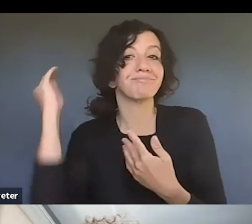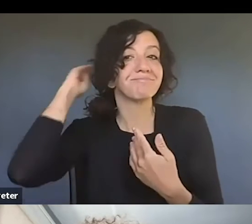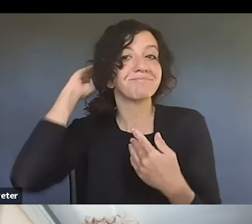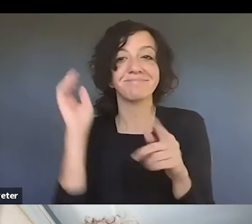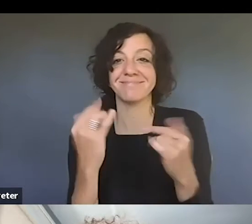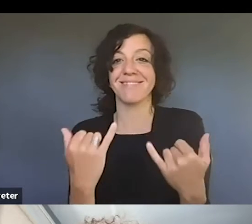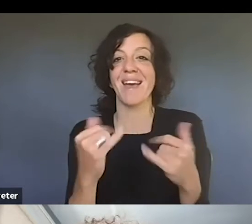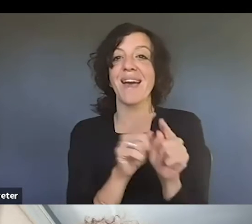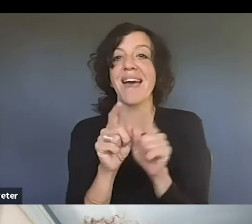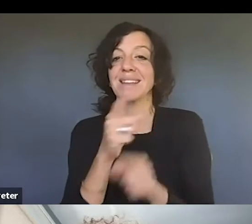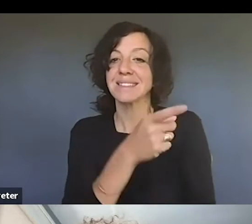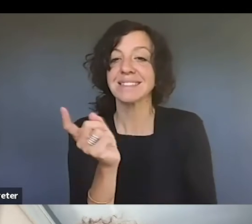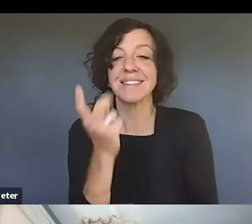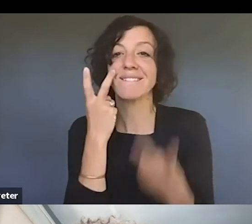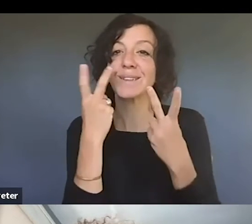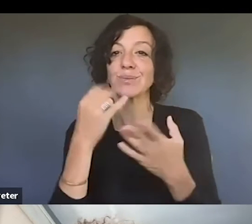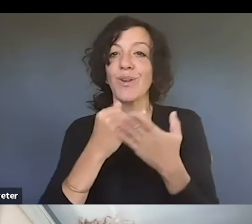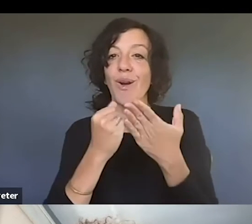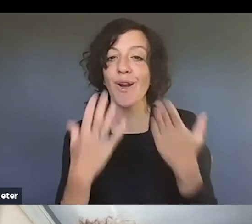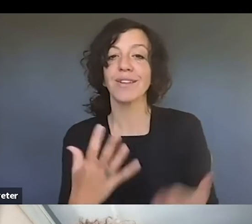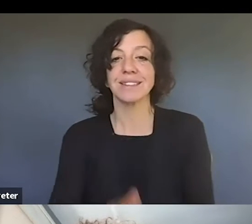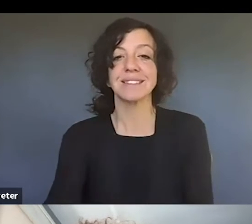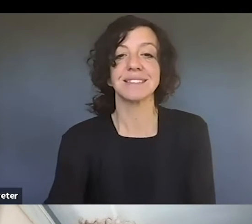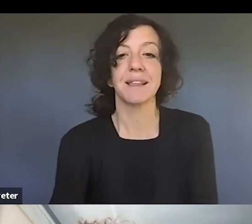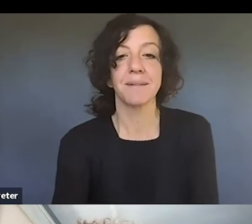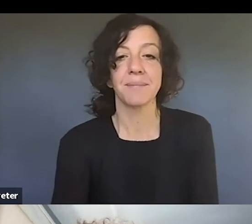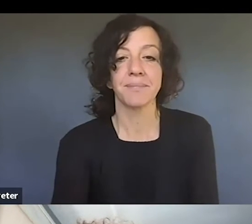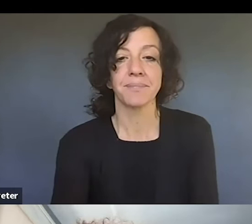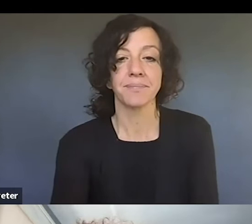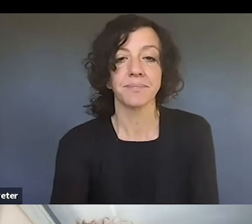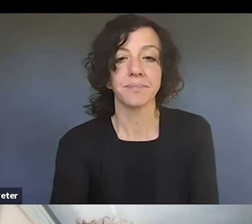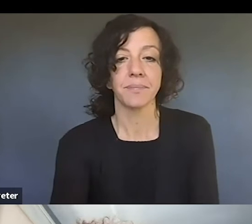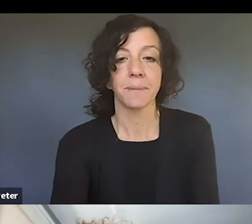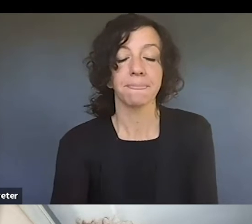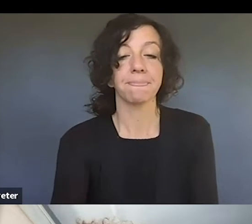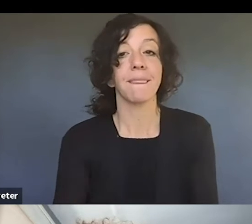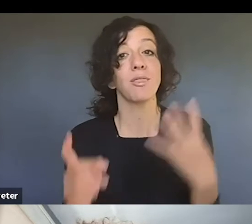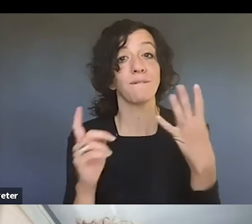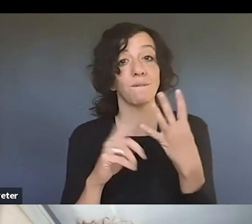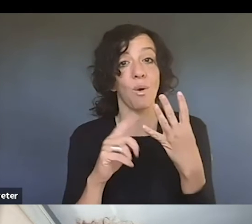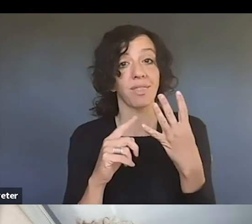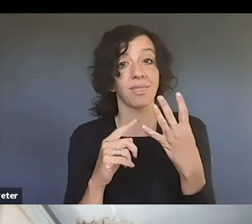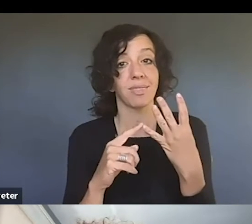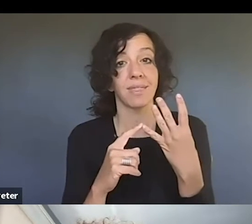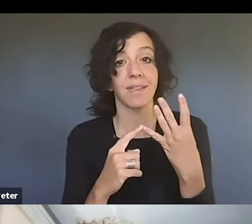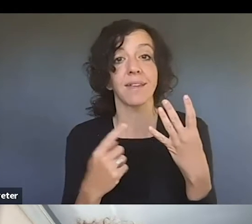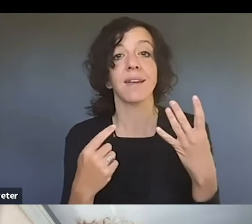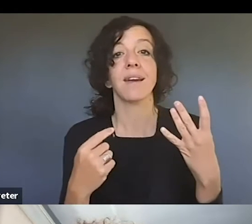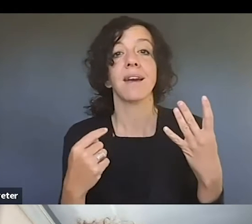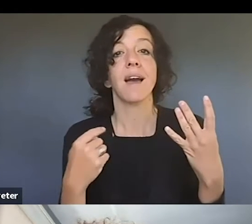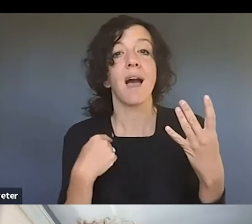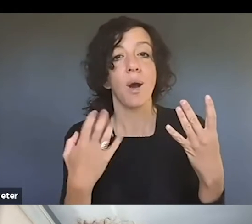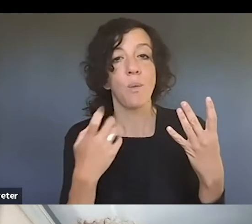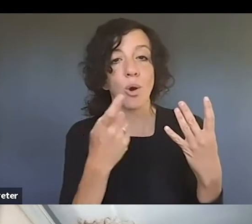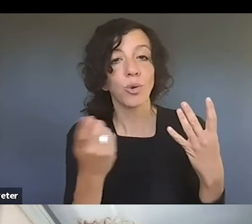visual artists knowing. Um, and then the fourth thing that I'll tell you, which, um, I just want you to keep in the back of your mind,